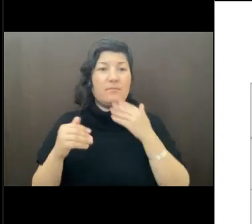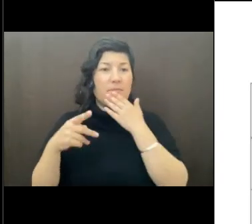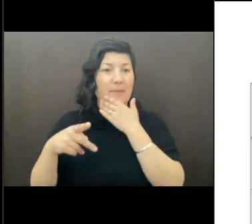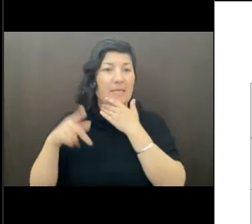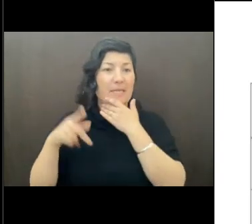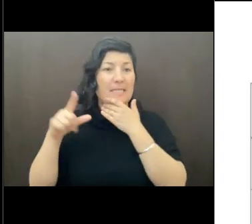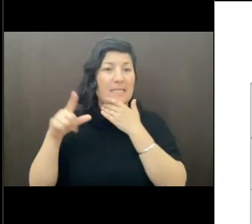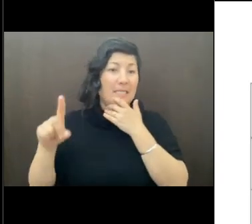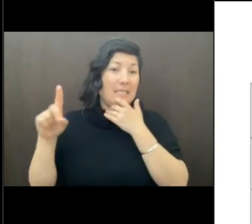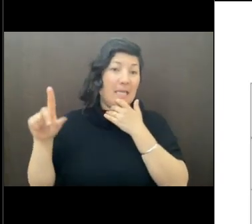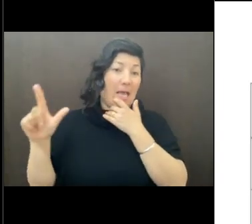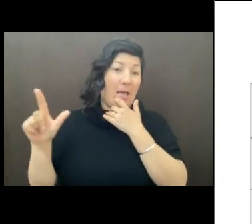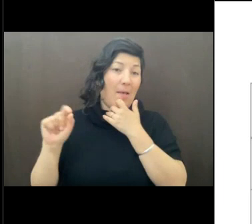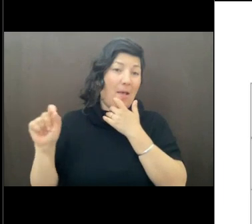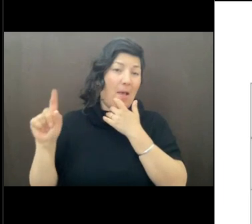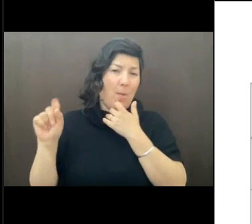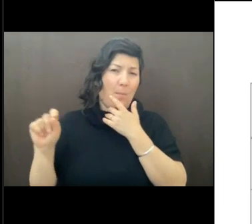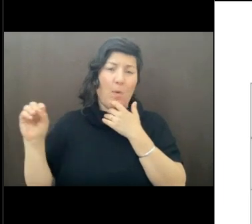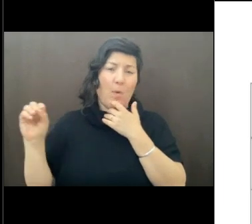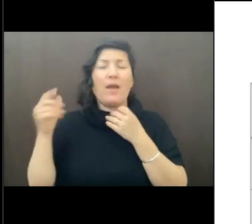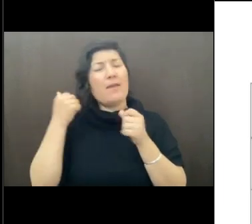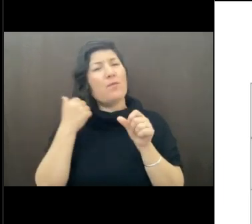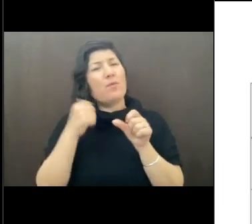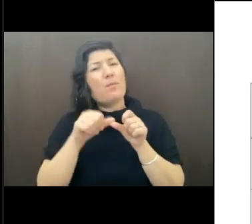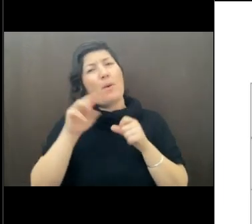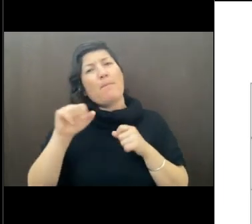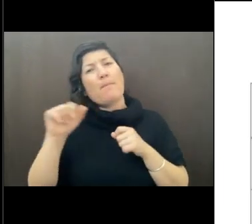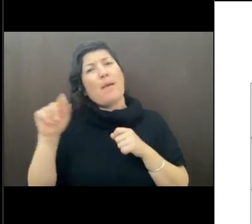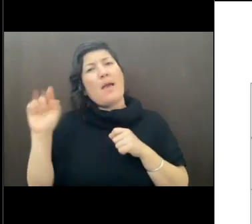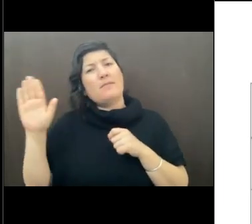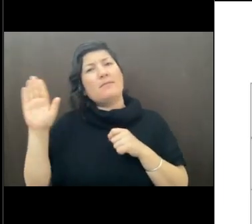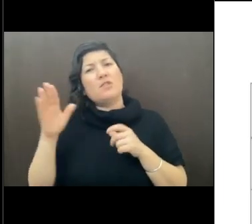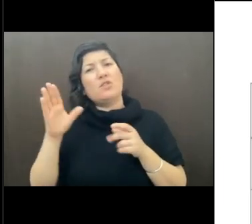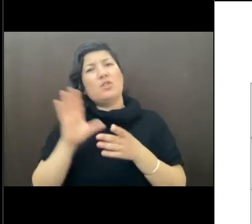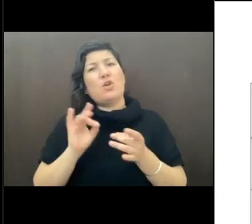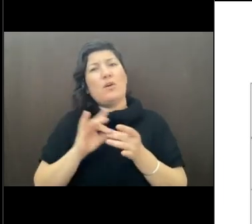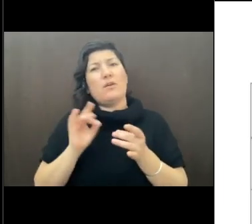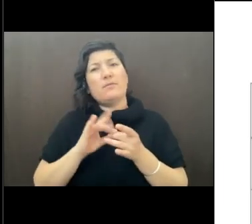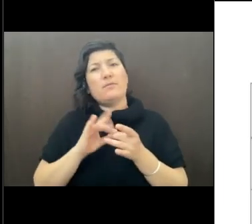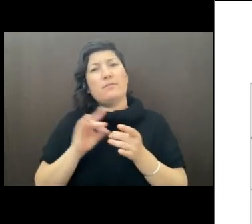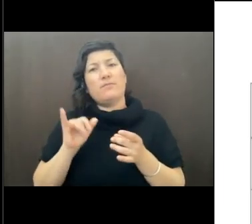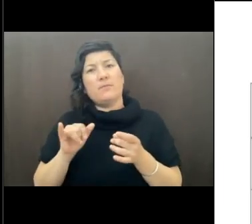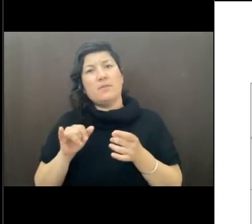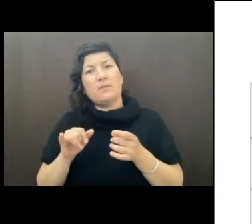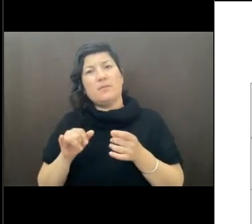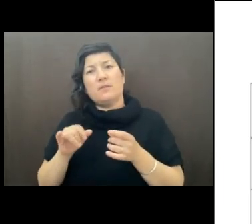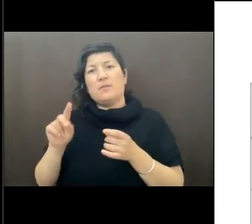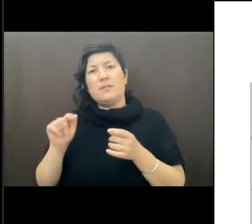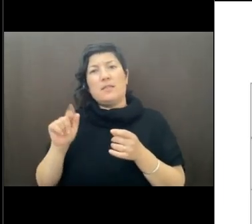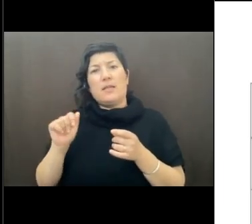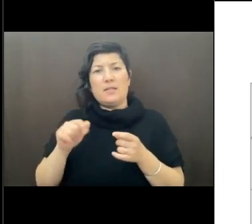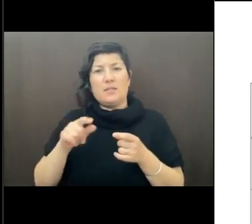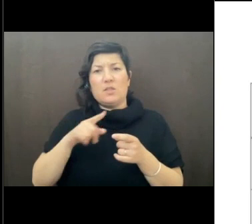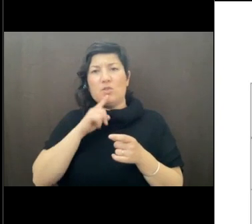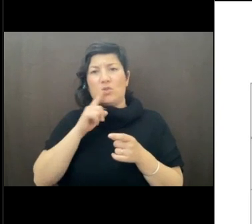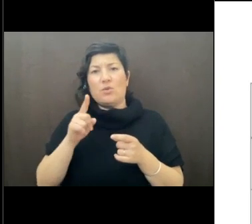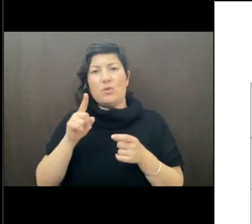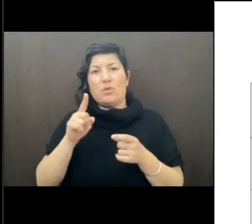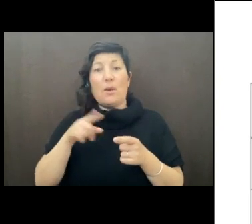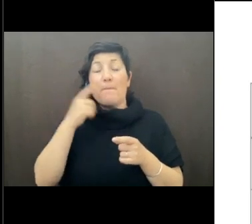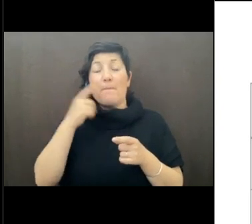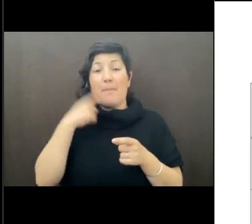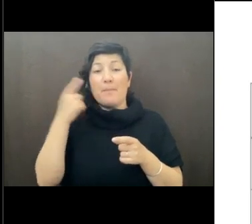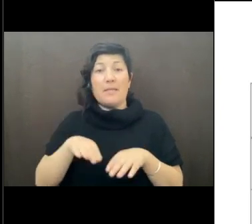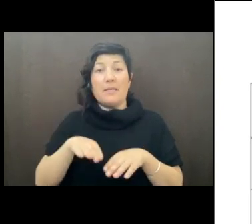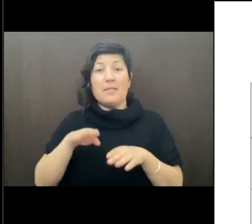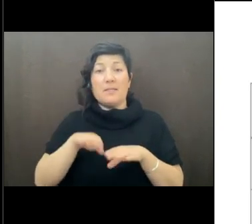PDDL. If you go back to Matt's talk, we all in the community have a sense that this is data that is really true public domain. So yes, I can use